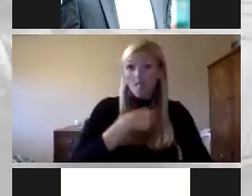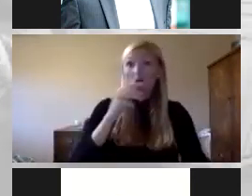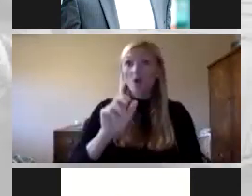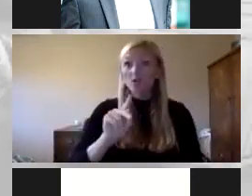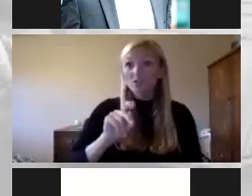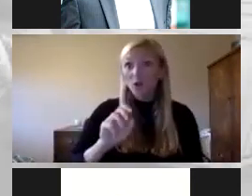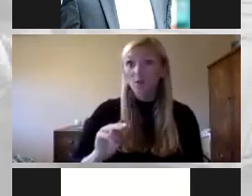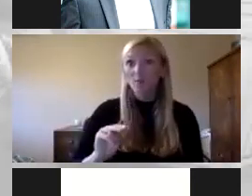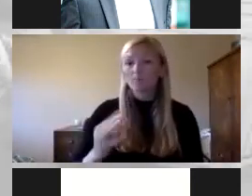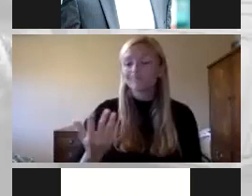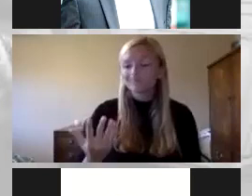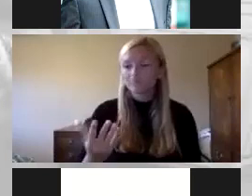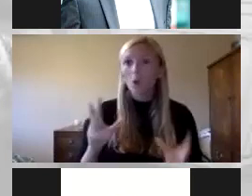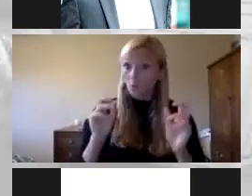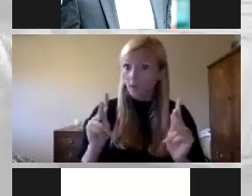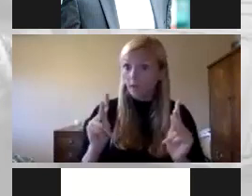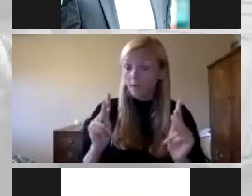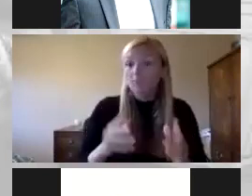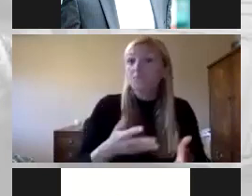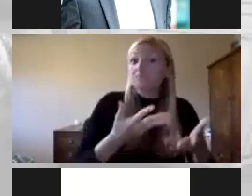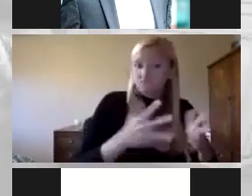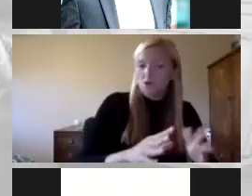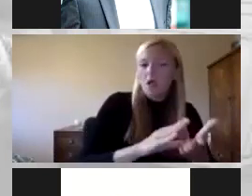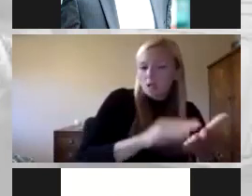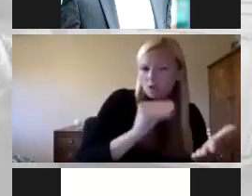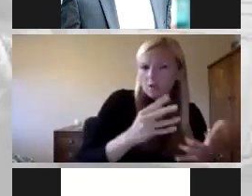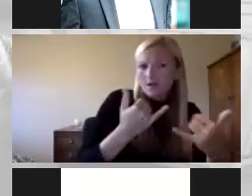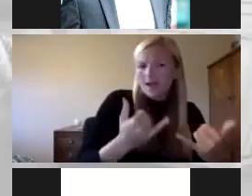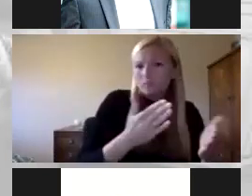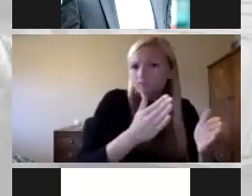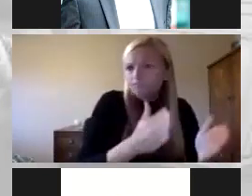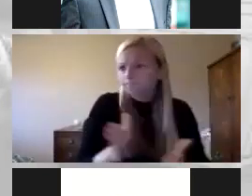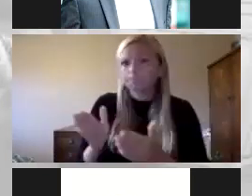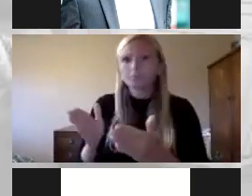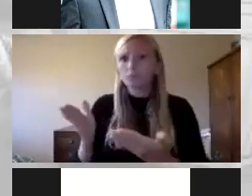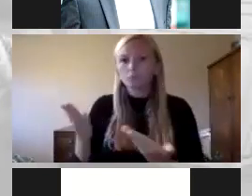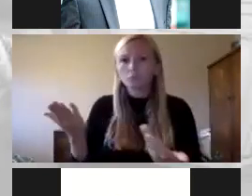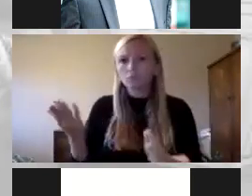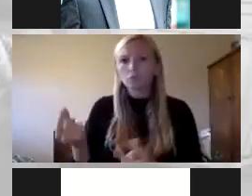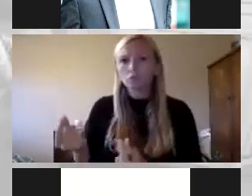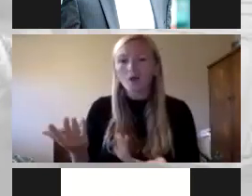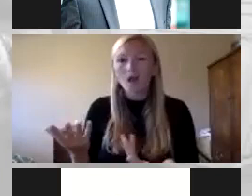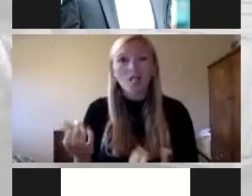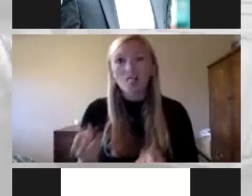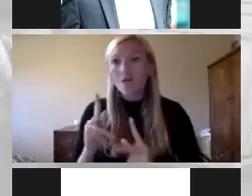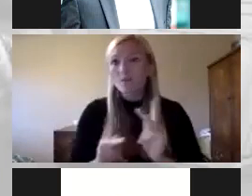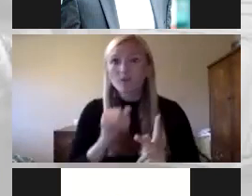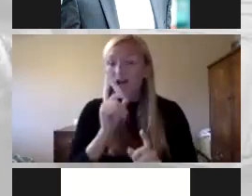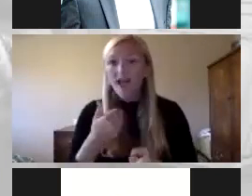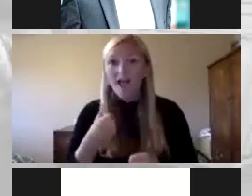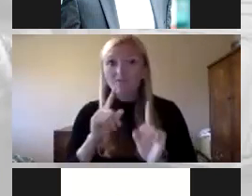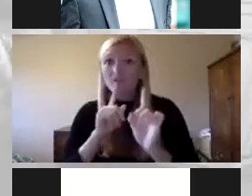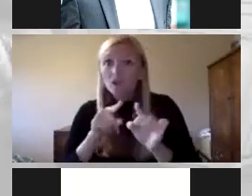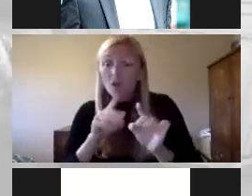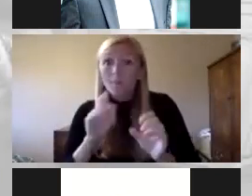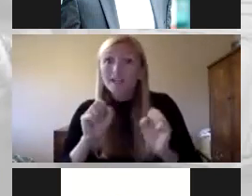okay, this is what we've done. This is what we've learned. Where are we going? Well, that's a big question. A lot of us don't necessarily have the answers, but we can certainly collaborate and